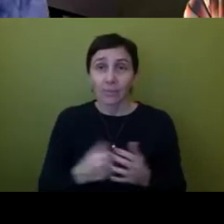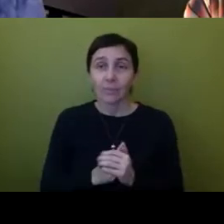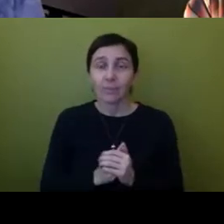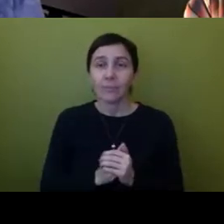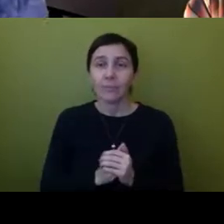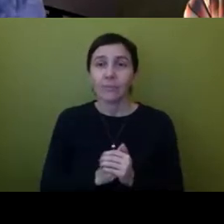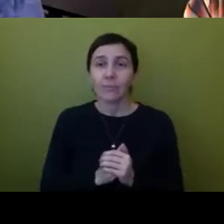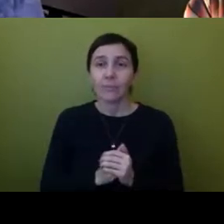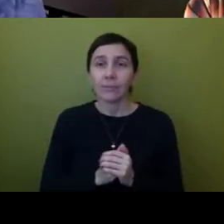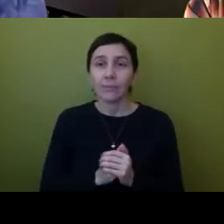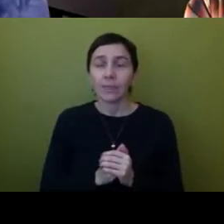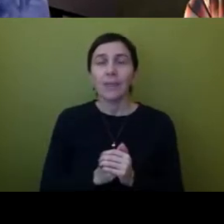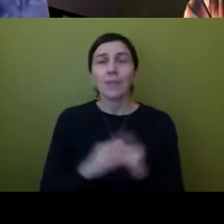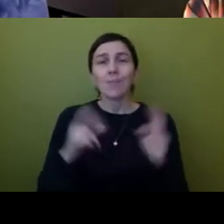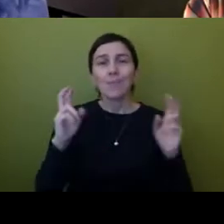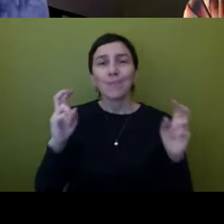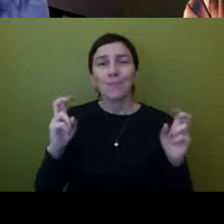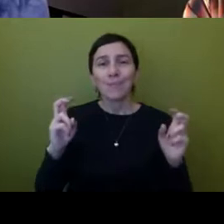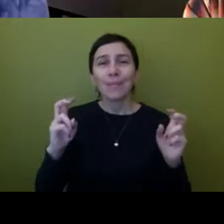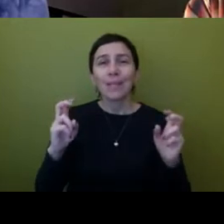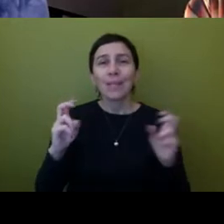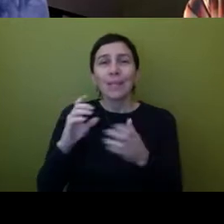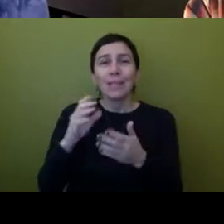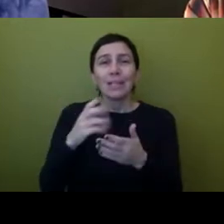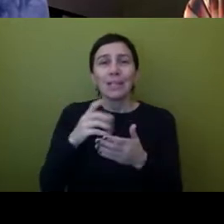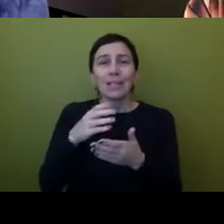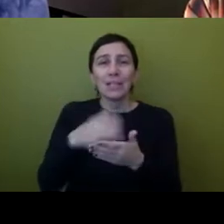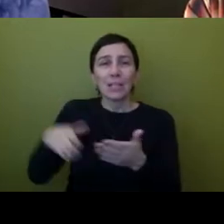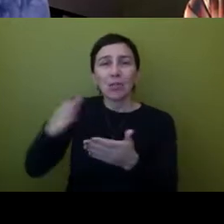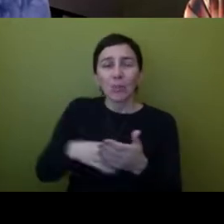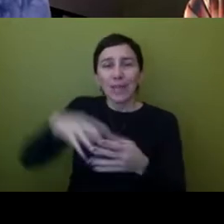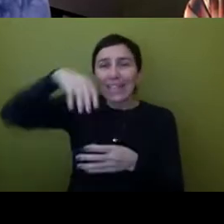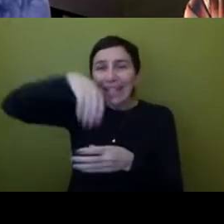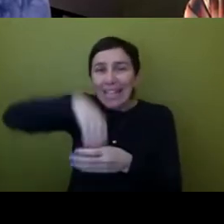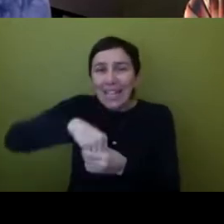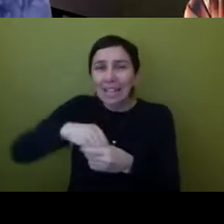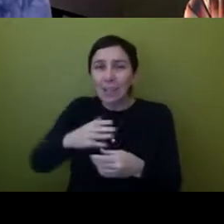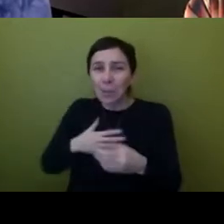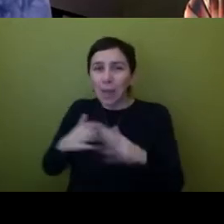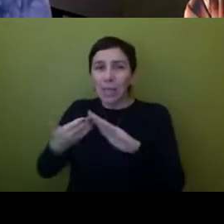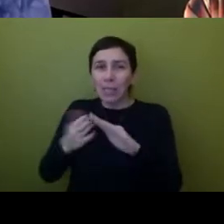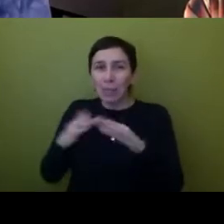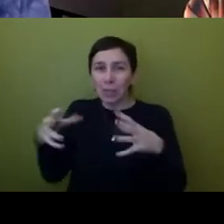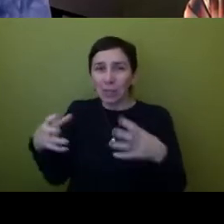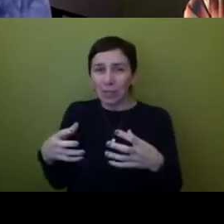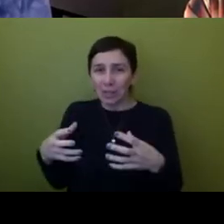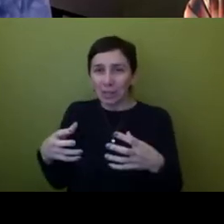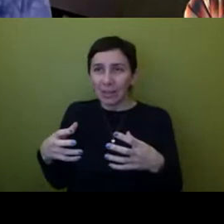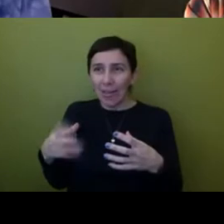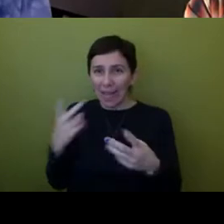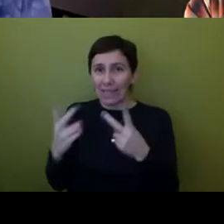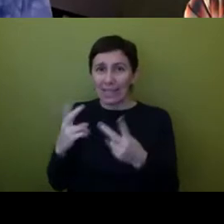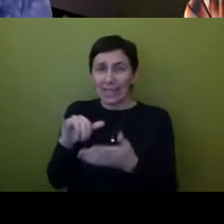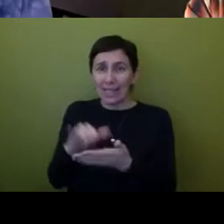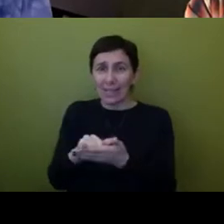is lateral violence or lateral discrimination i think that's when i really realized especially with my own community of